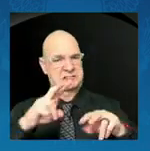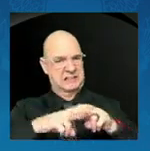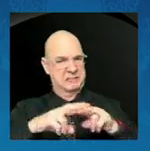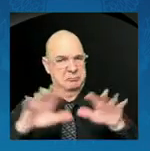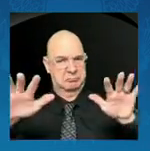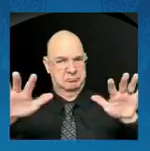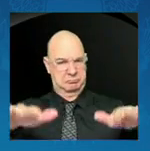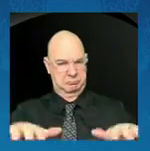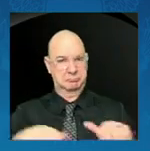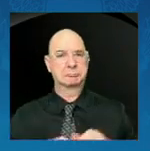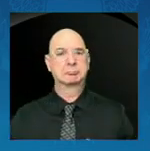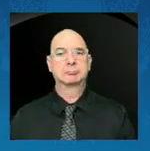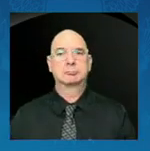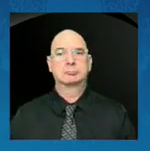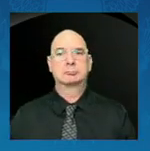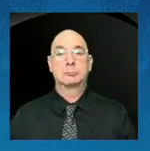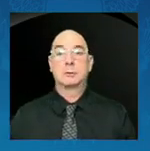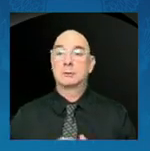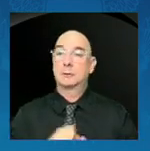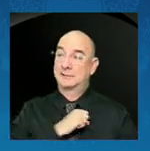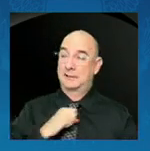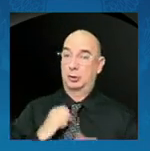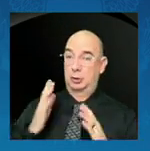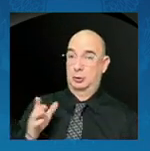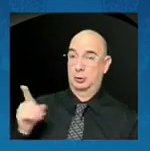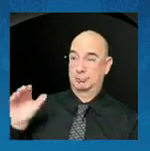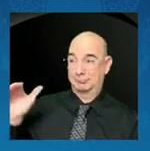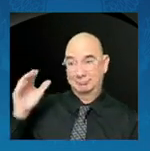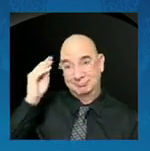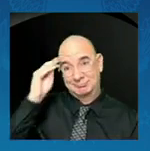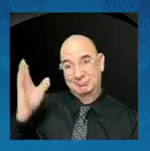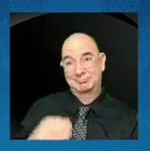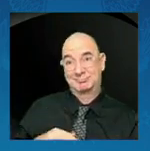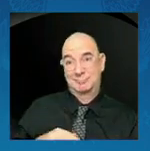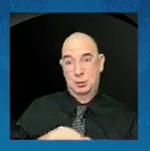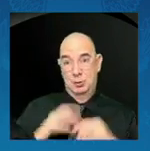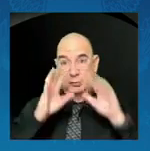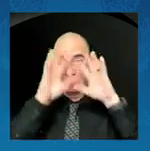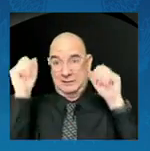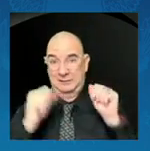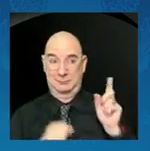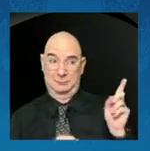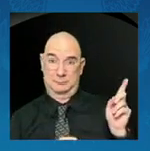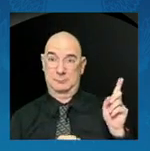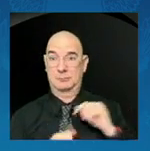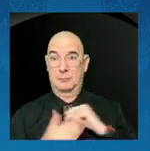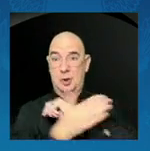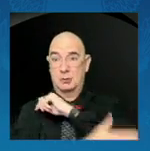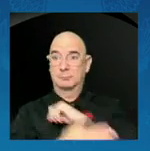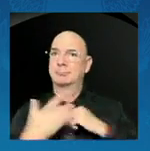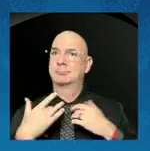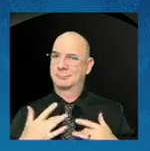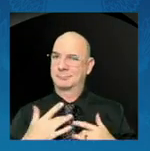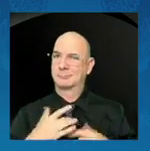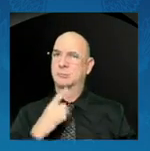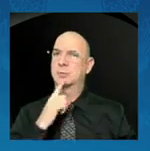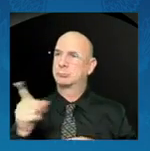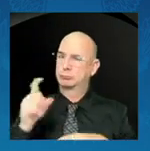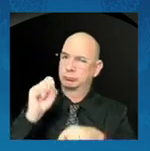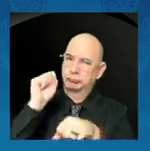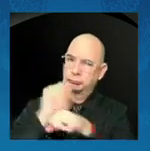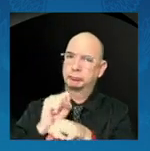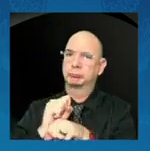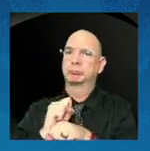Senator, I just have to say about you, the President feels this way, our nation feels this way. You have dedicated yourself to our nation with such